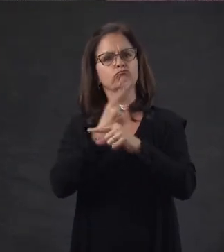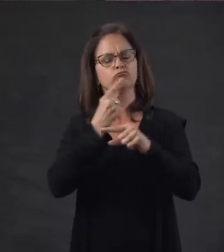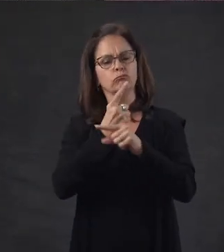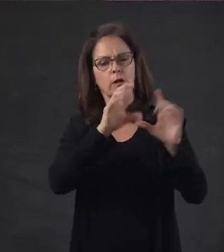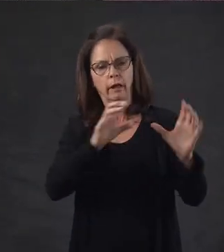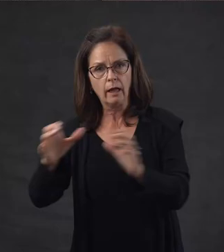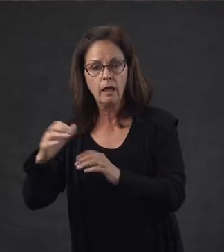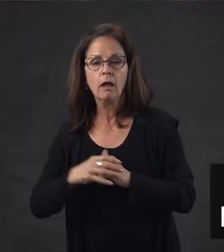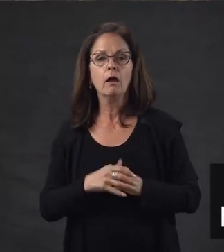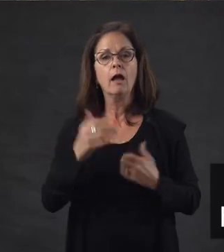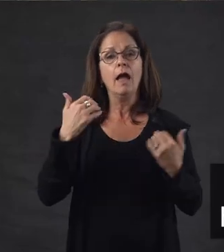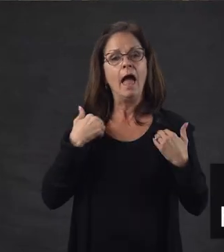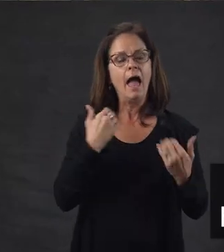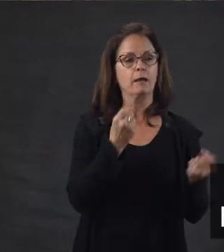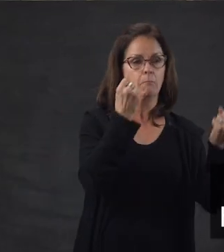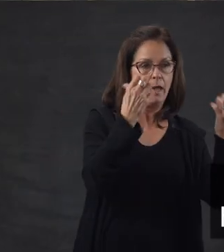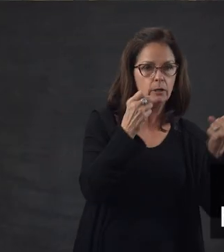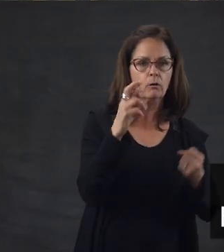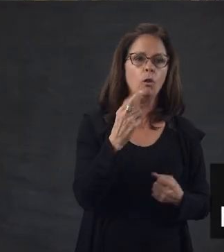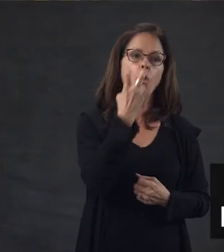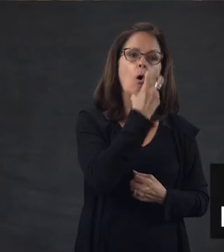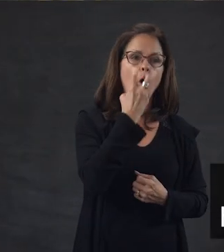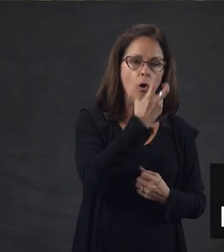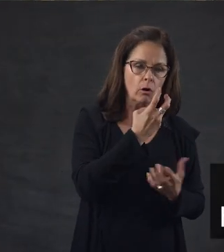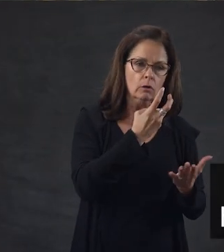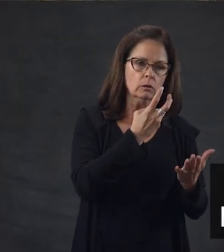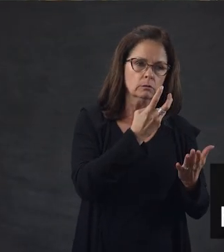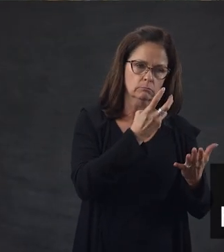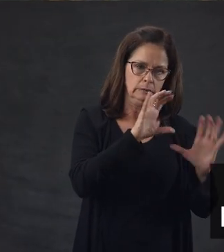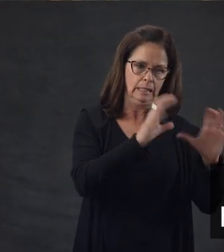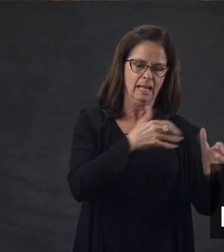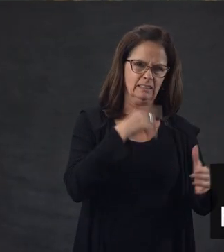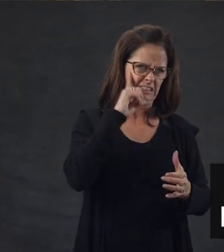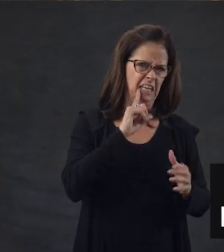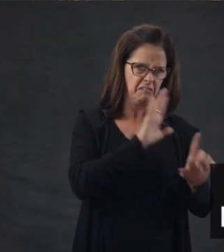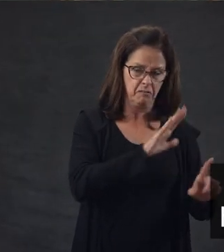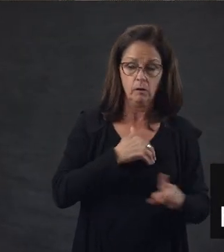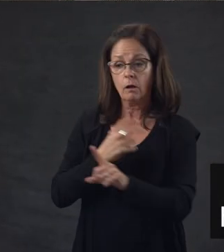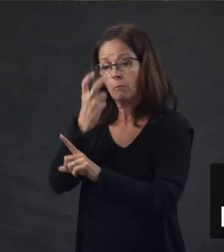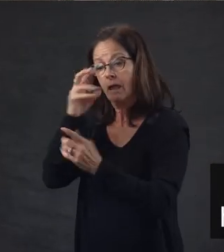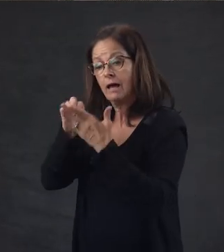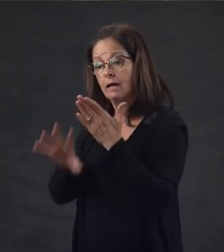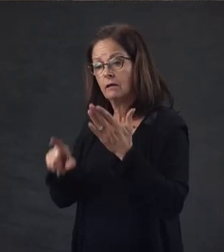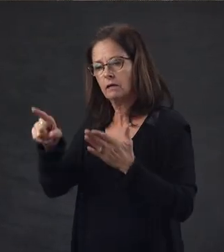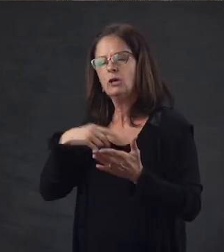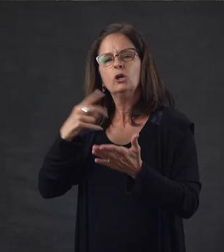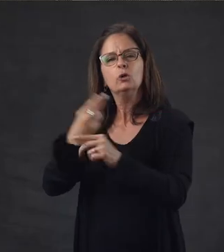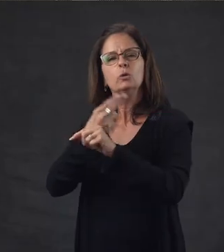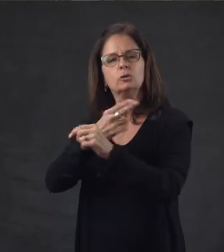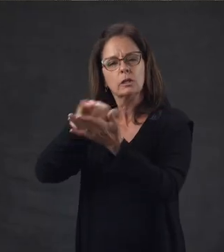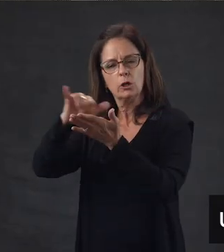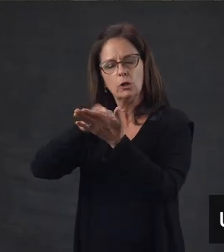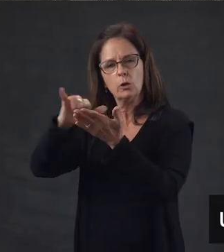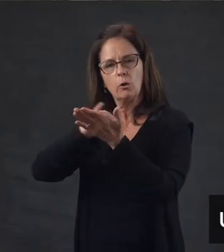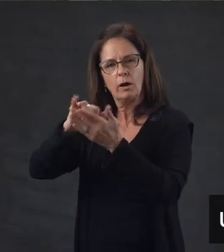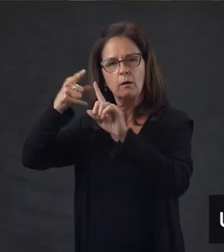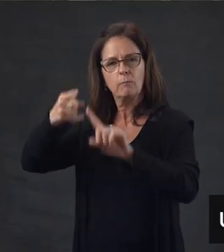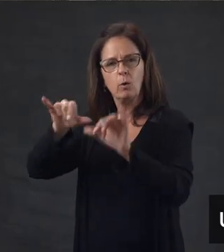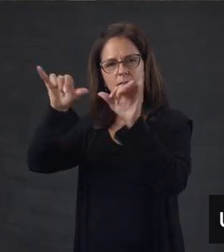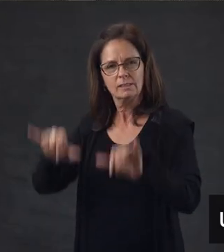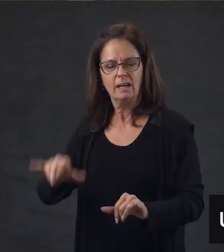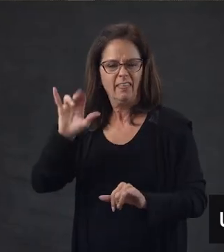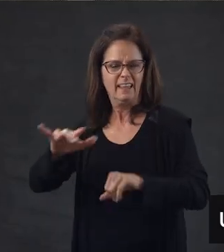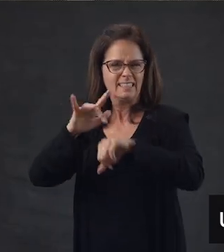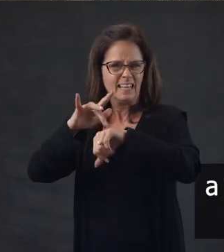subjects. Montage, three photos of students in class. Students who were deaf had either manual or oral classes, and students who were blind used the New